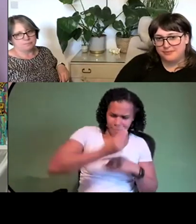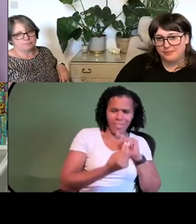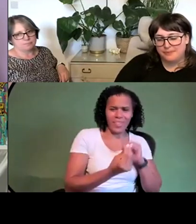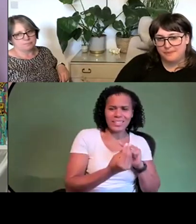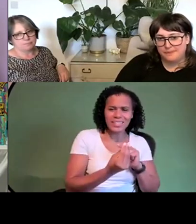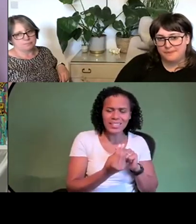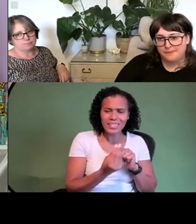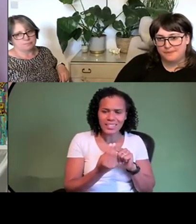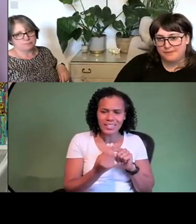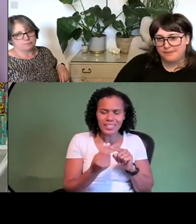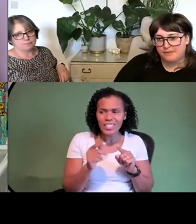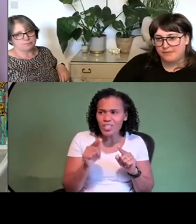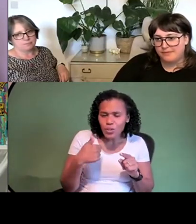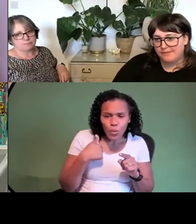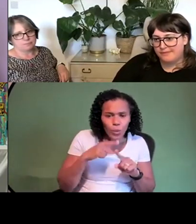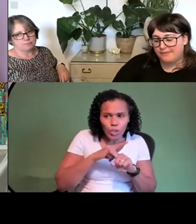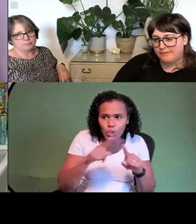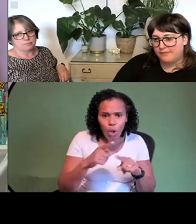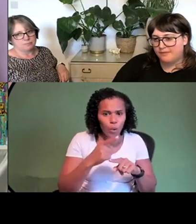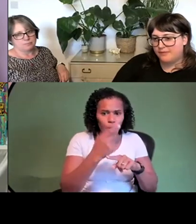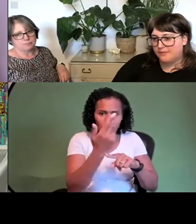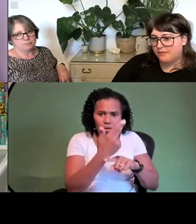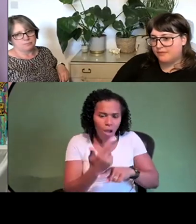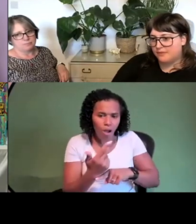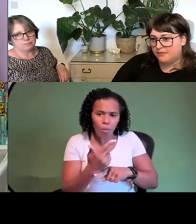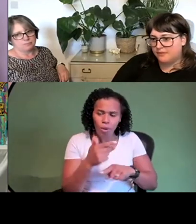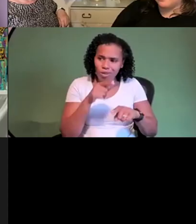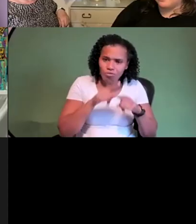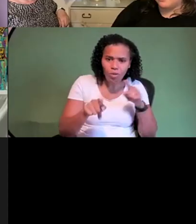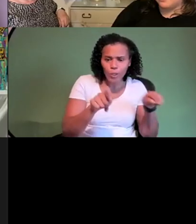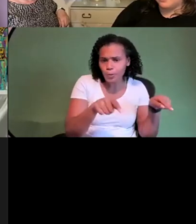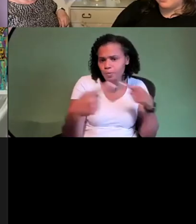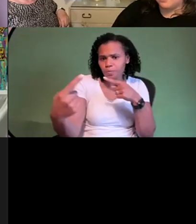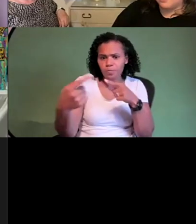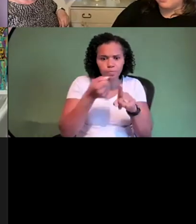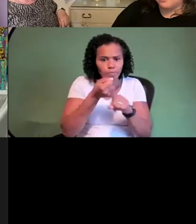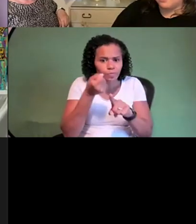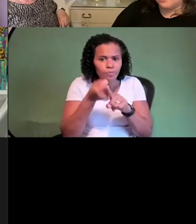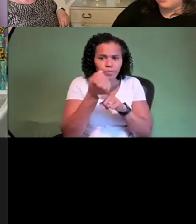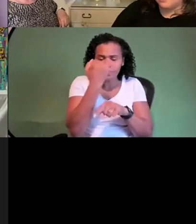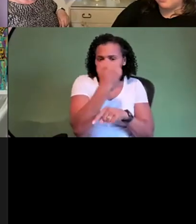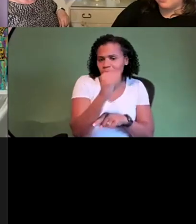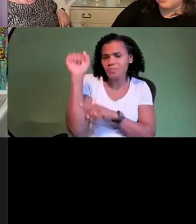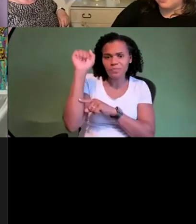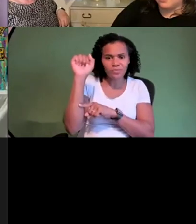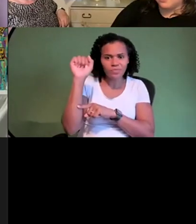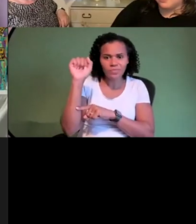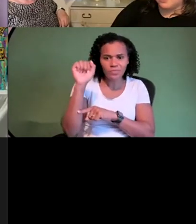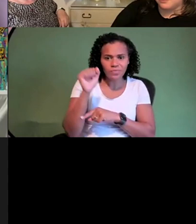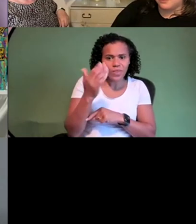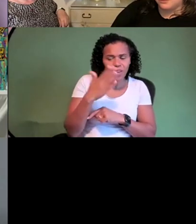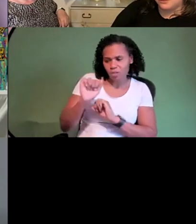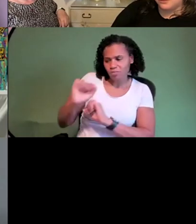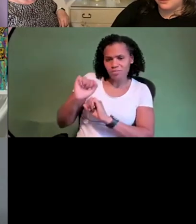outcomes for people in social care and sort of activism of our work from the sort of traditional art making